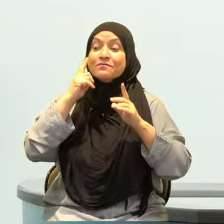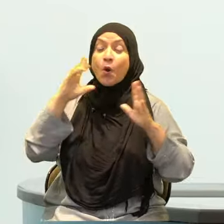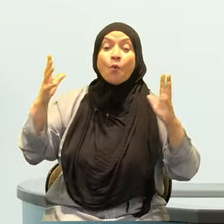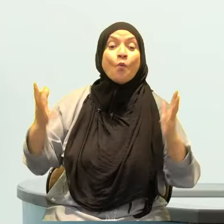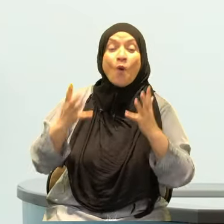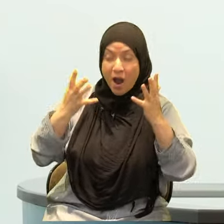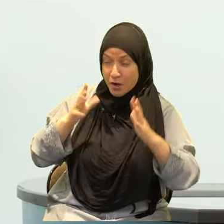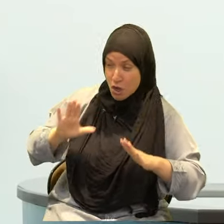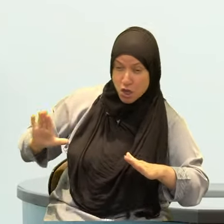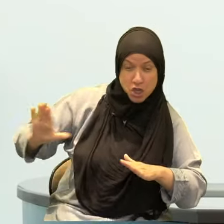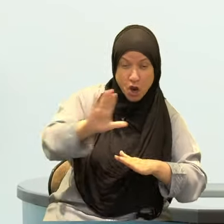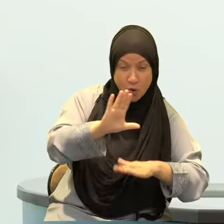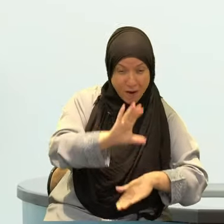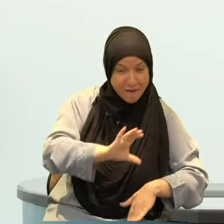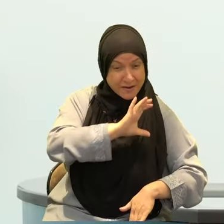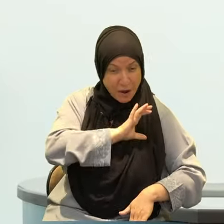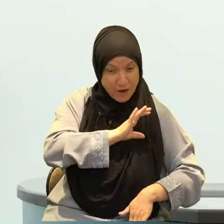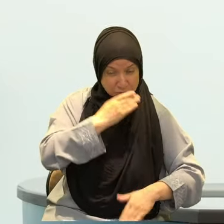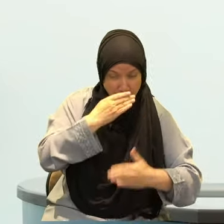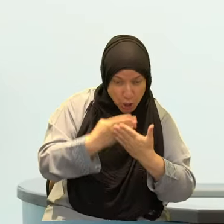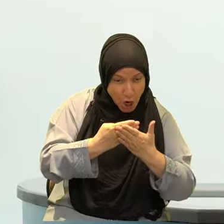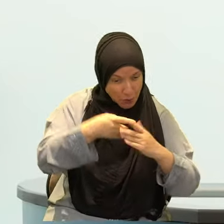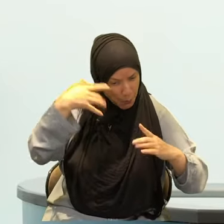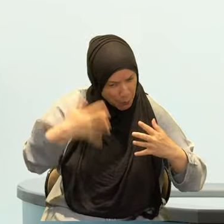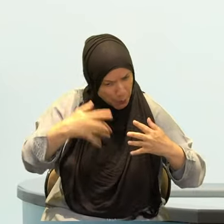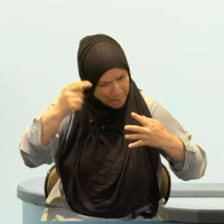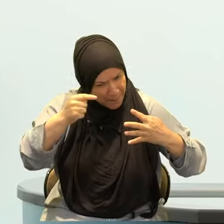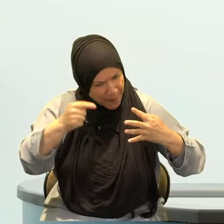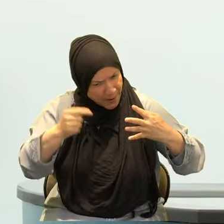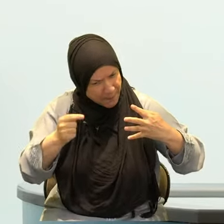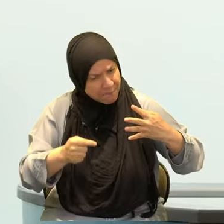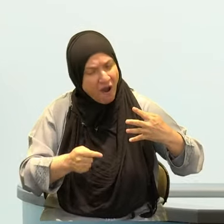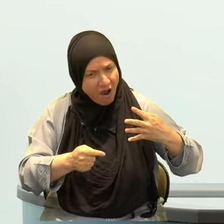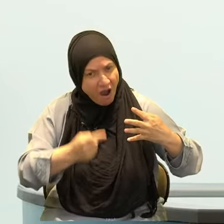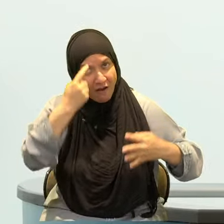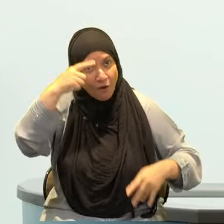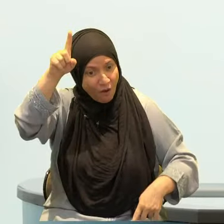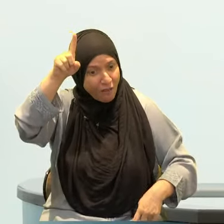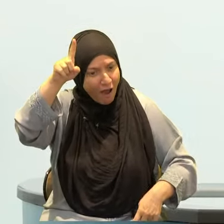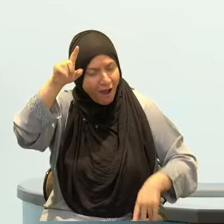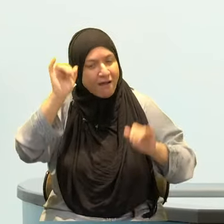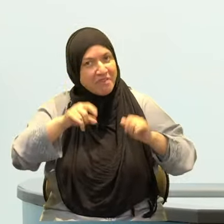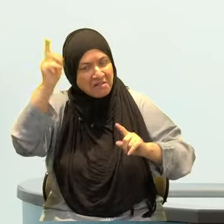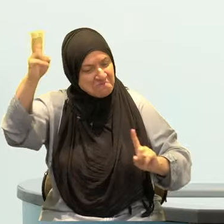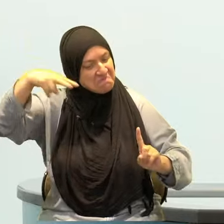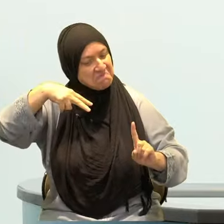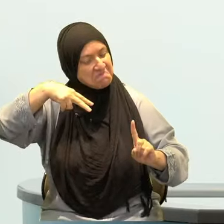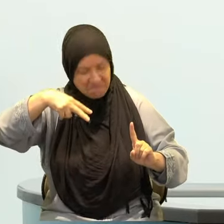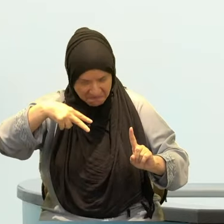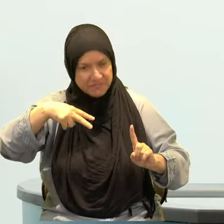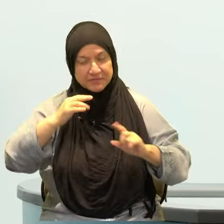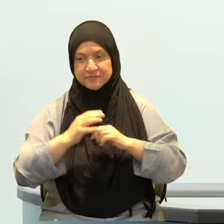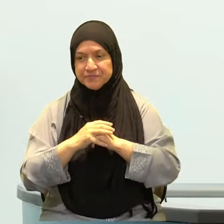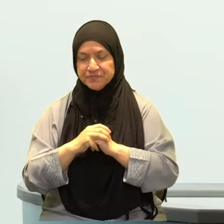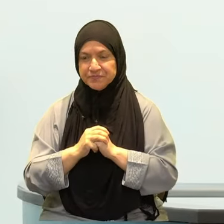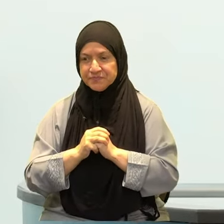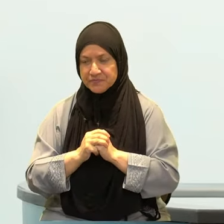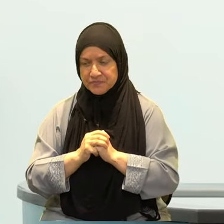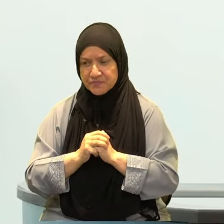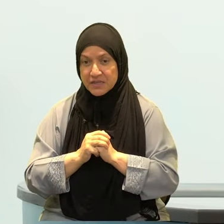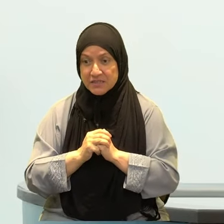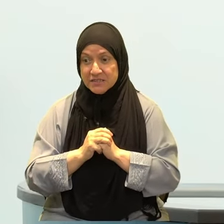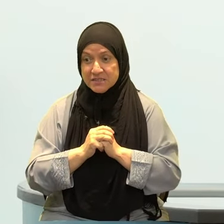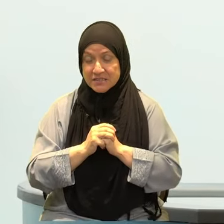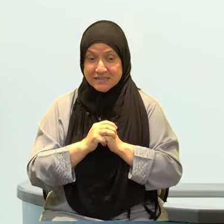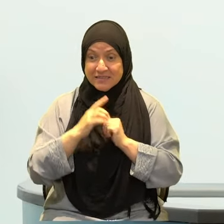that which is a cause for either chastity or a cause for all sorts of lewd things. How you